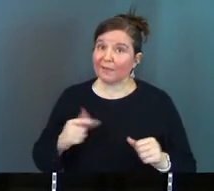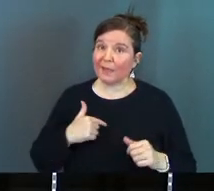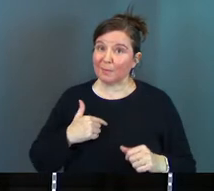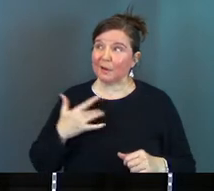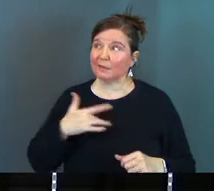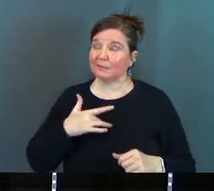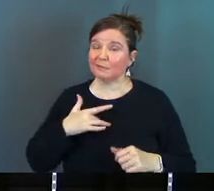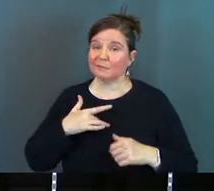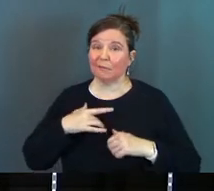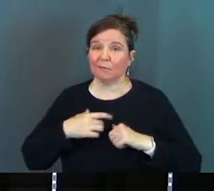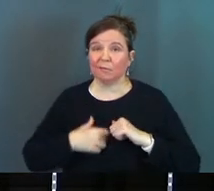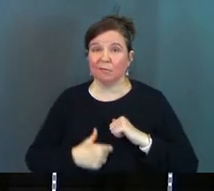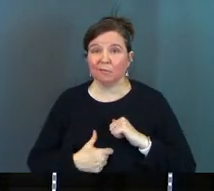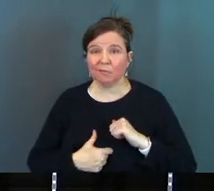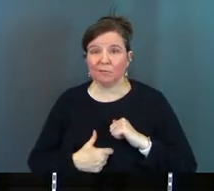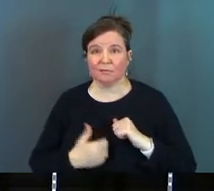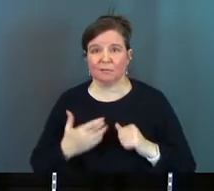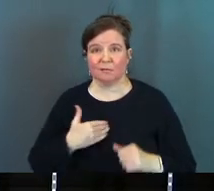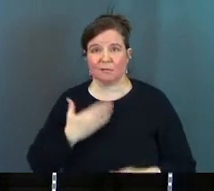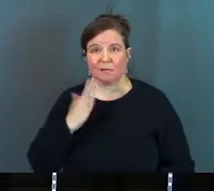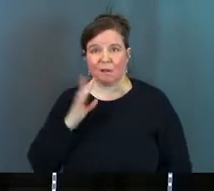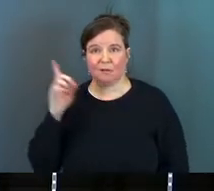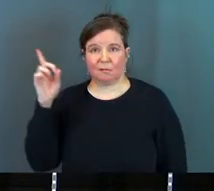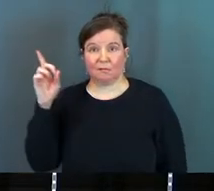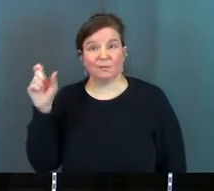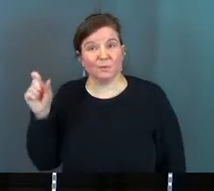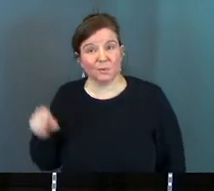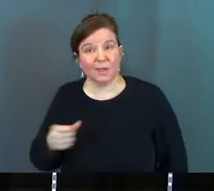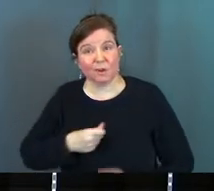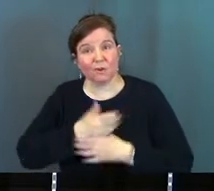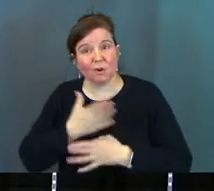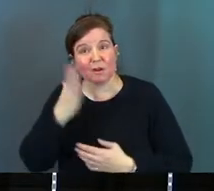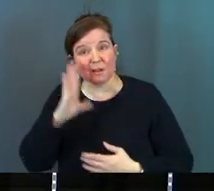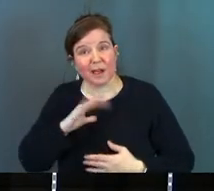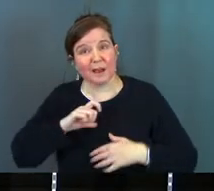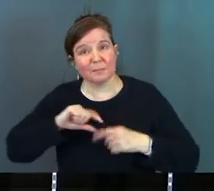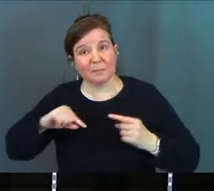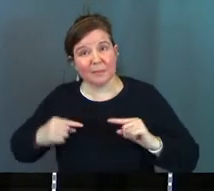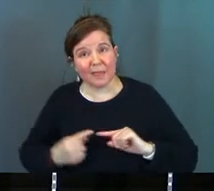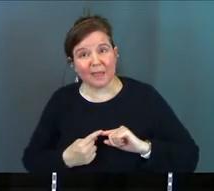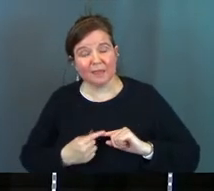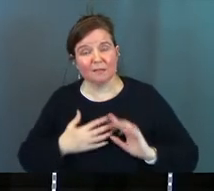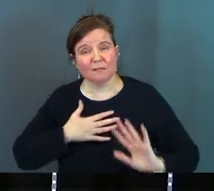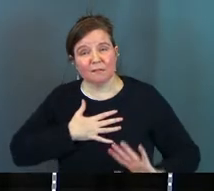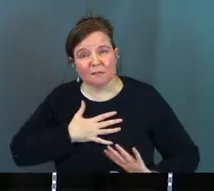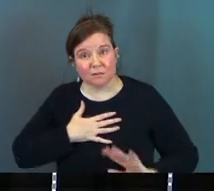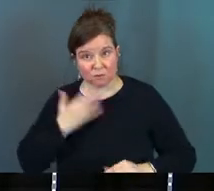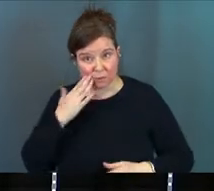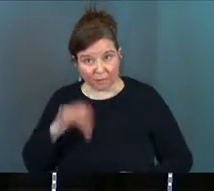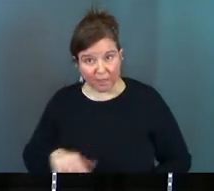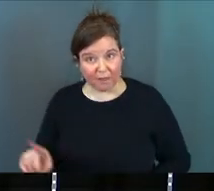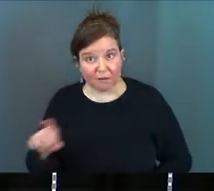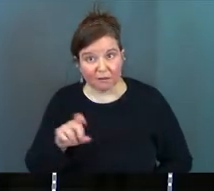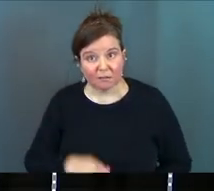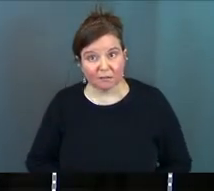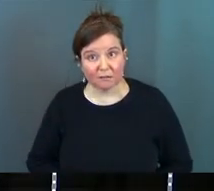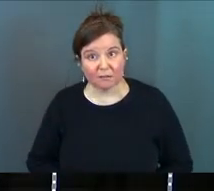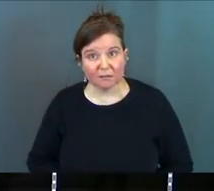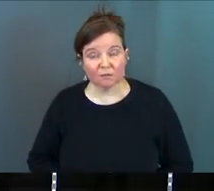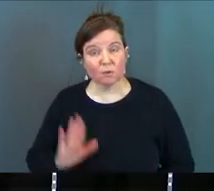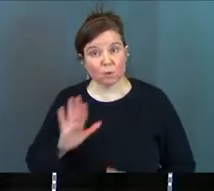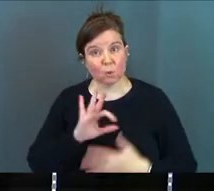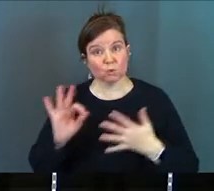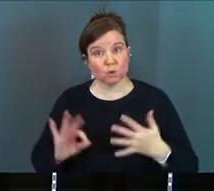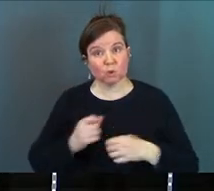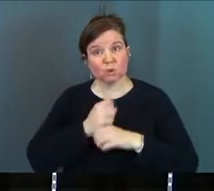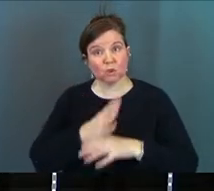sorrow to the heart of God. You can cause God pain. Did you know that? Your